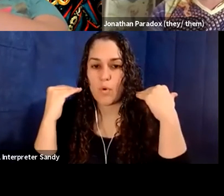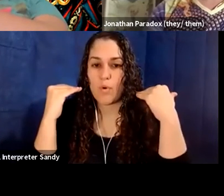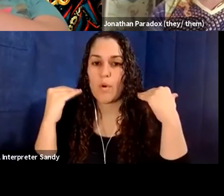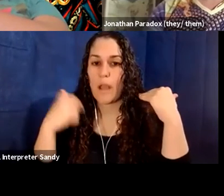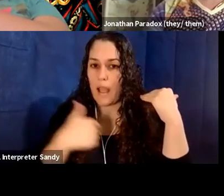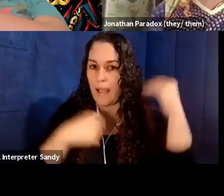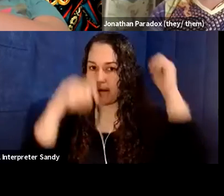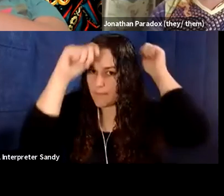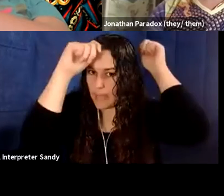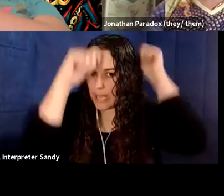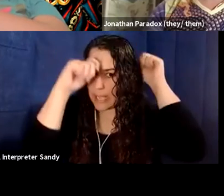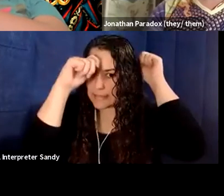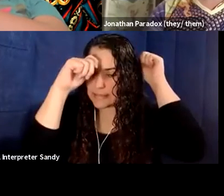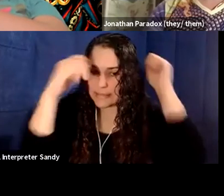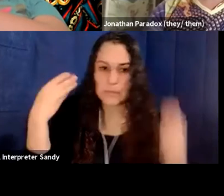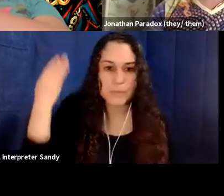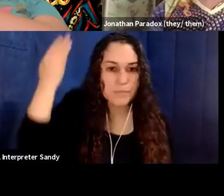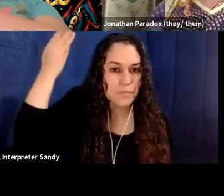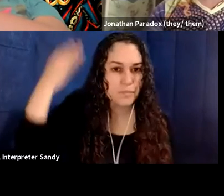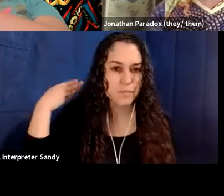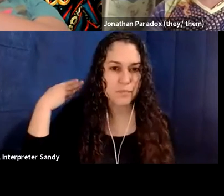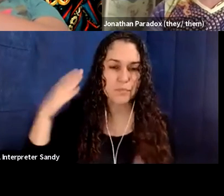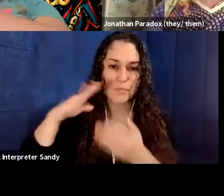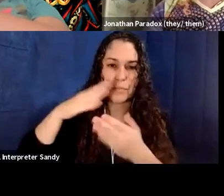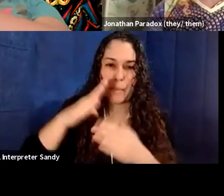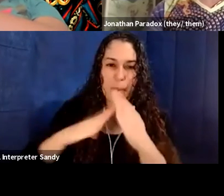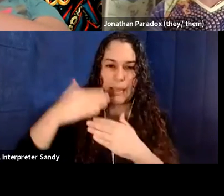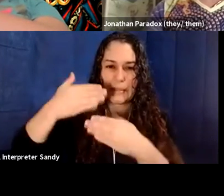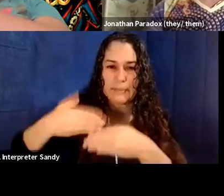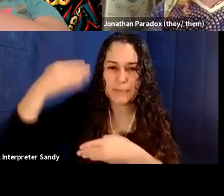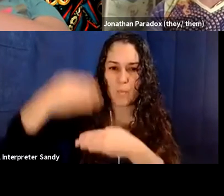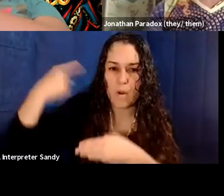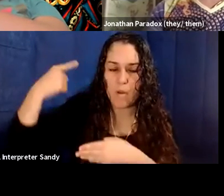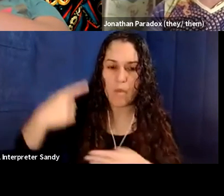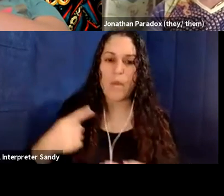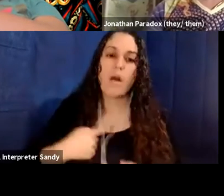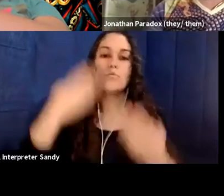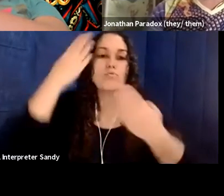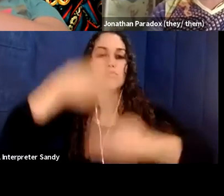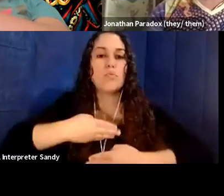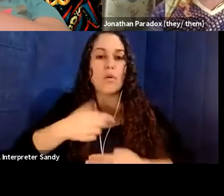hat and against a plain wall, and I'm wearing a dark gray t-shirt.